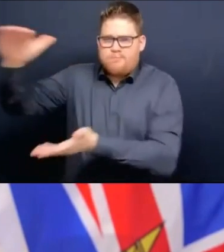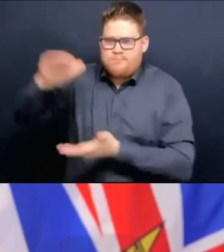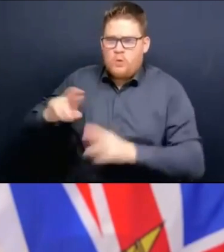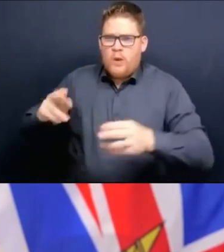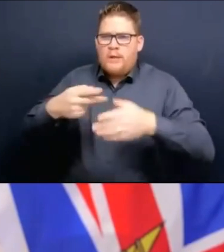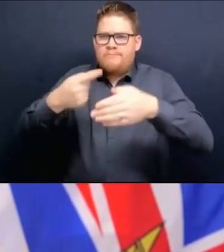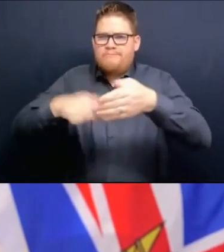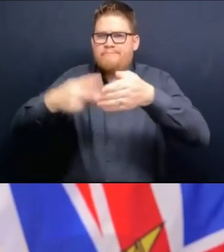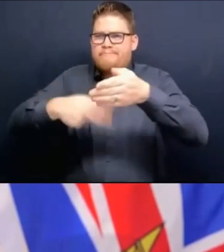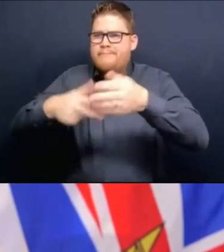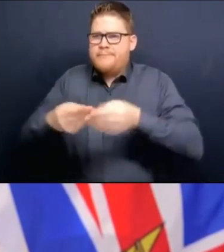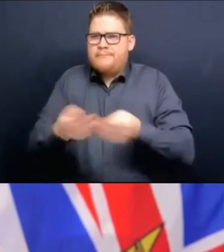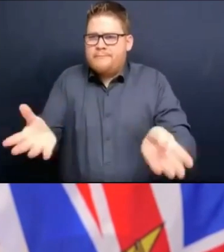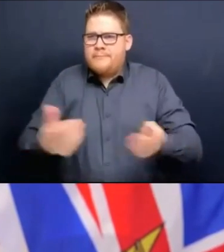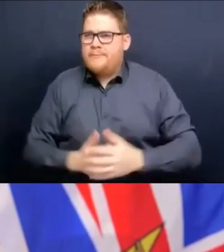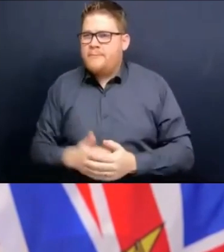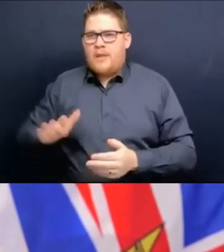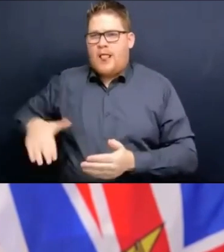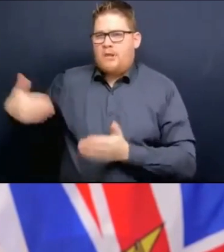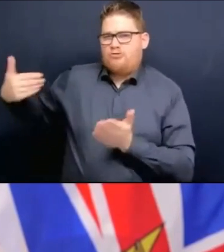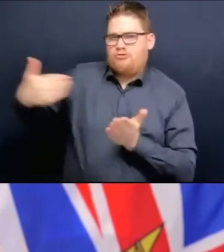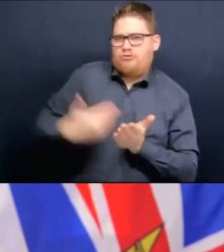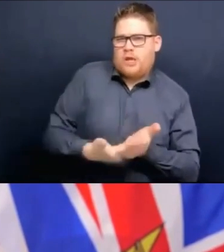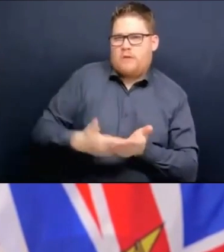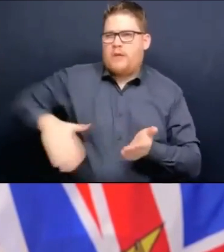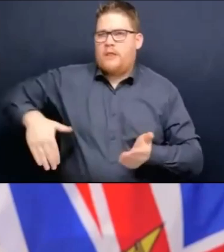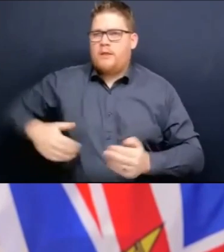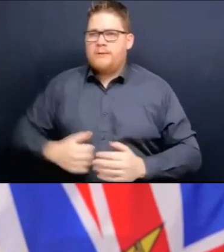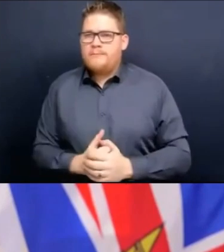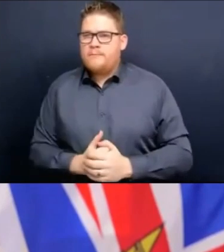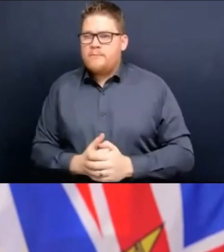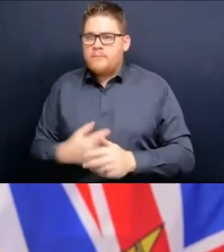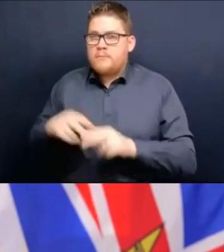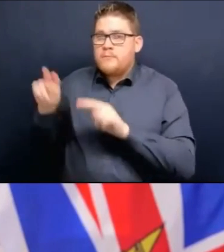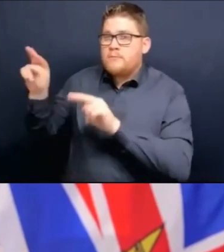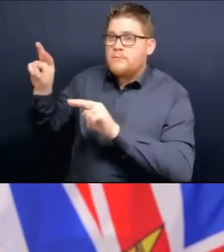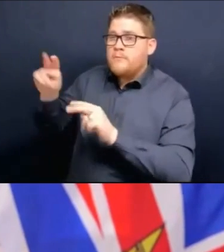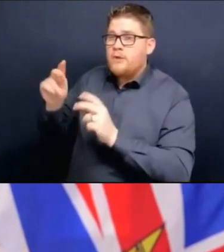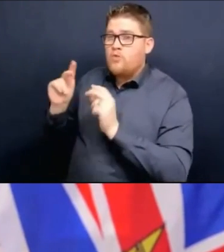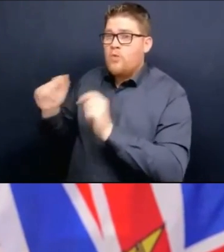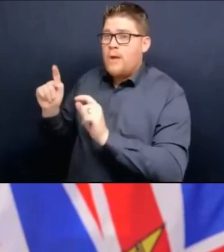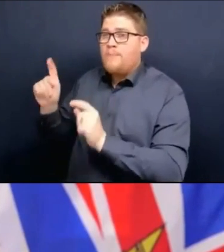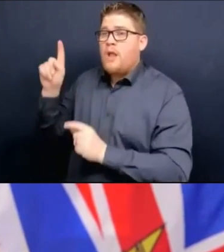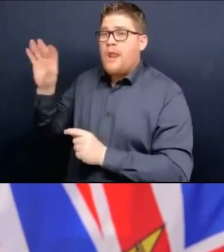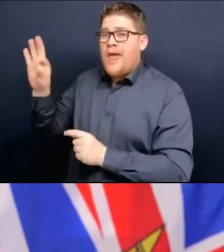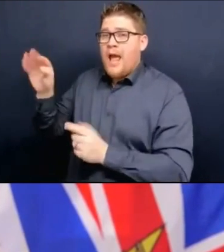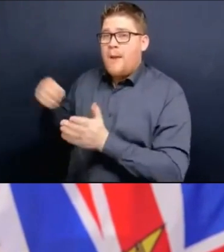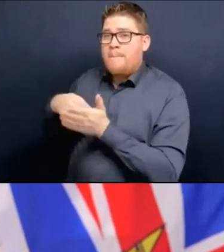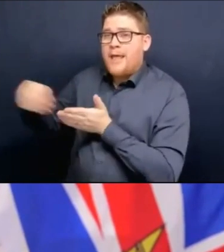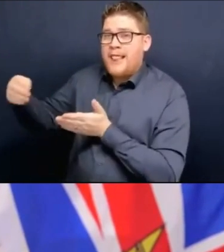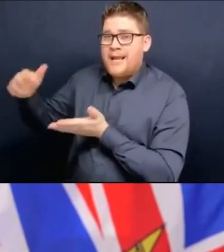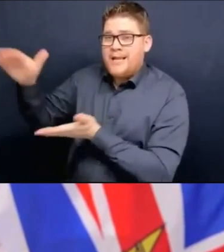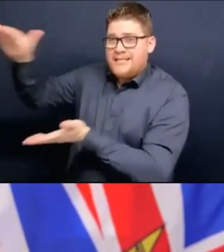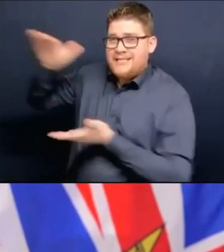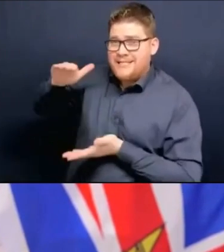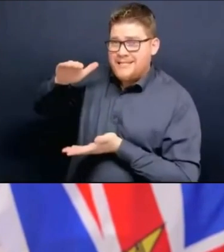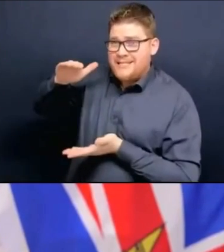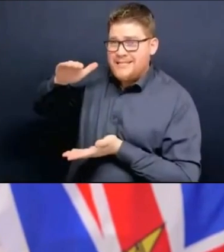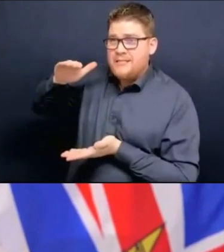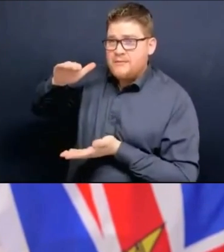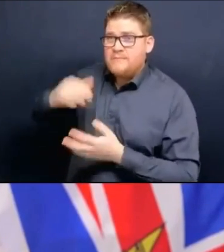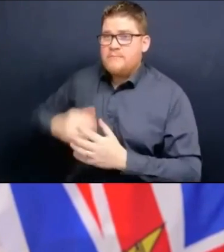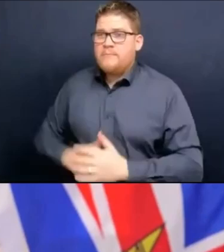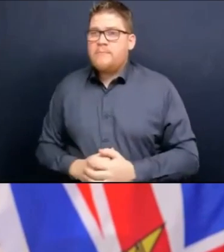transit. But we await the additional 9.9 million tests. We will be working to deliver the approximately 10.4 million tests